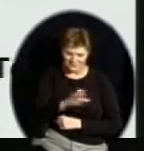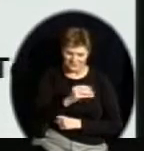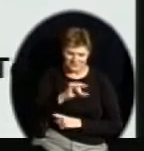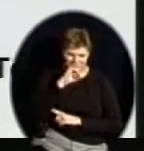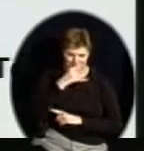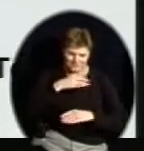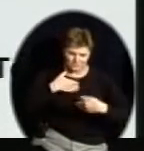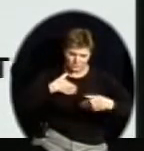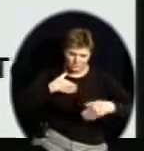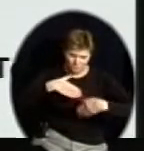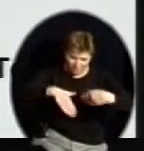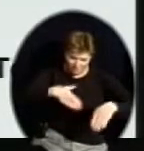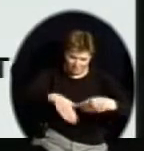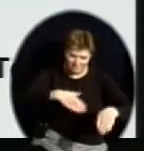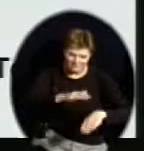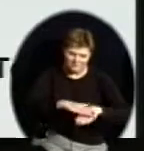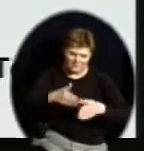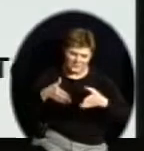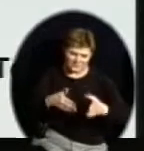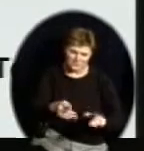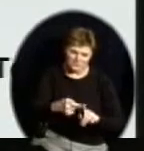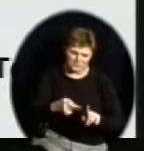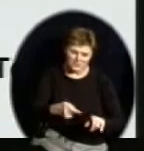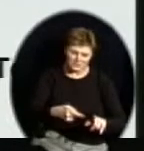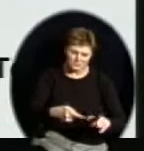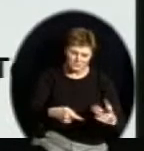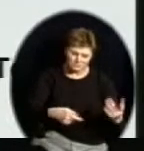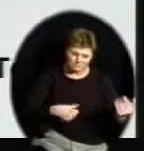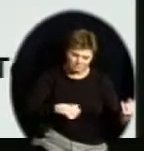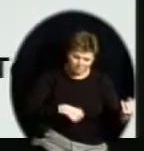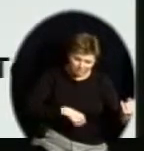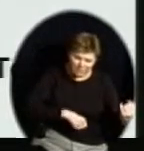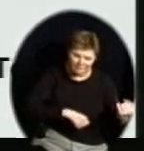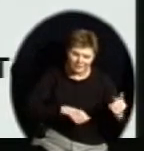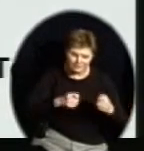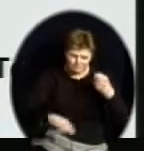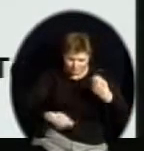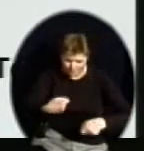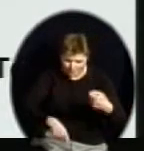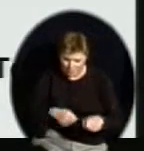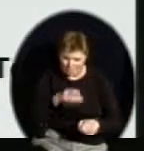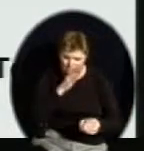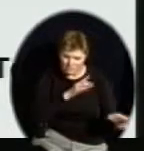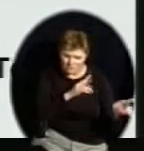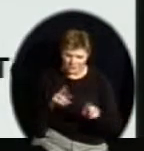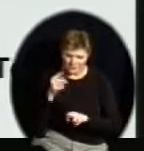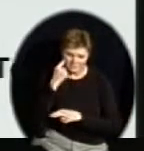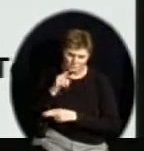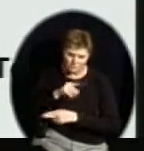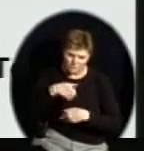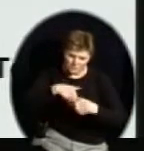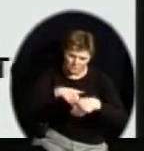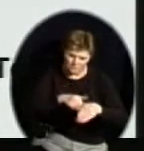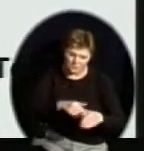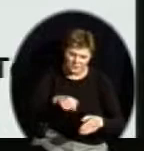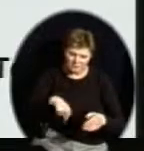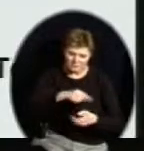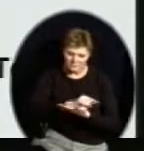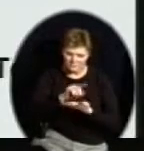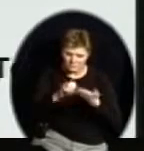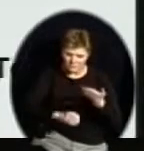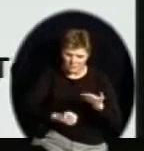happen by accident. It took a lot of strategic planning, a very proactive approach. We certainly had to focus on our customers, our students and families.